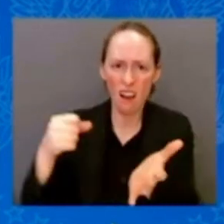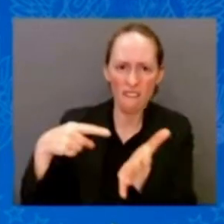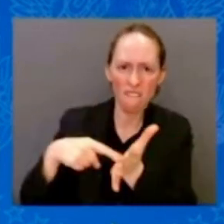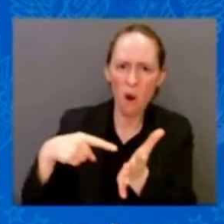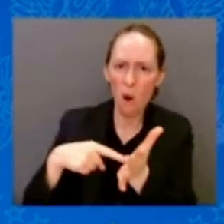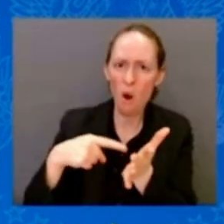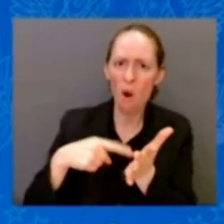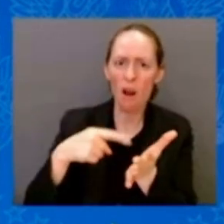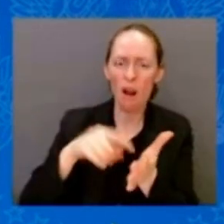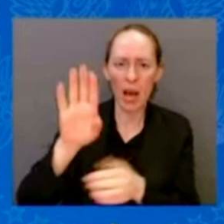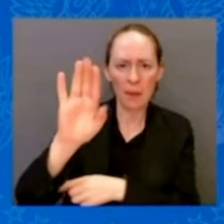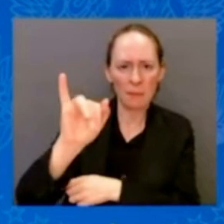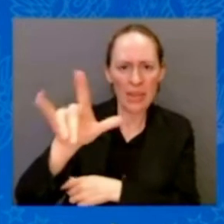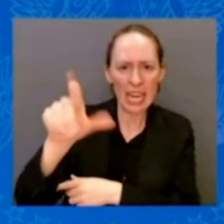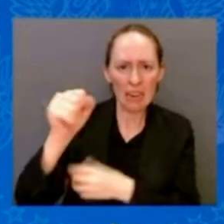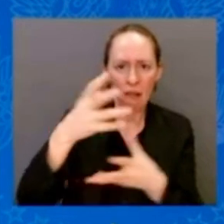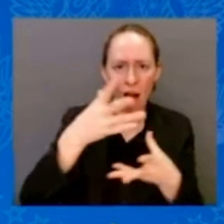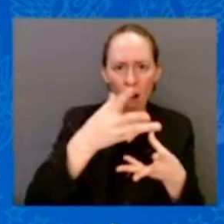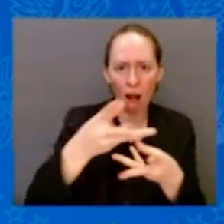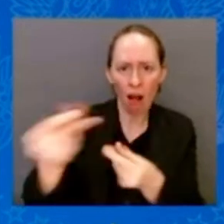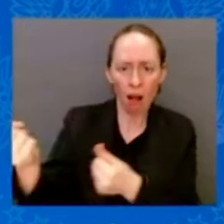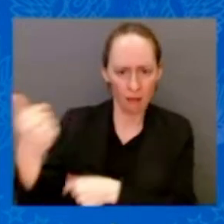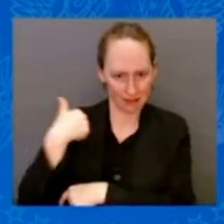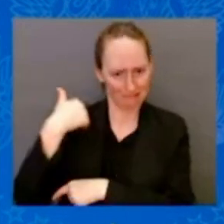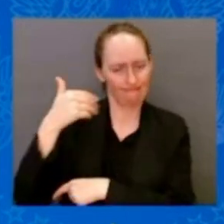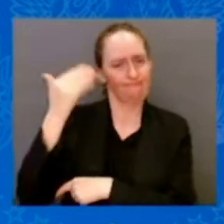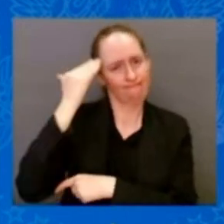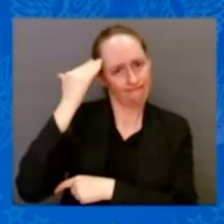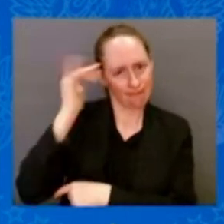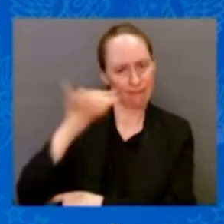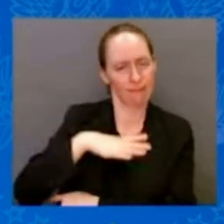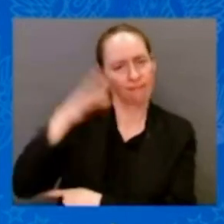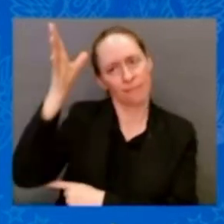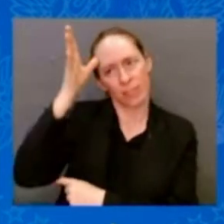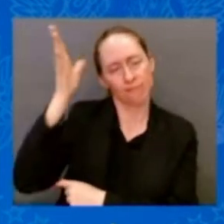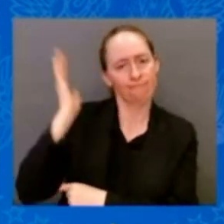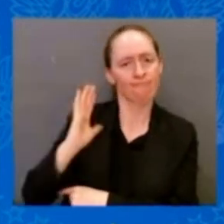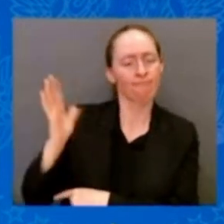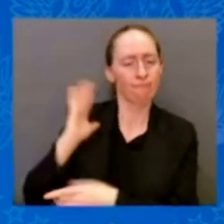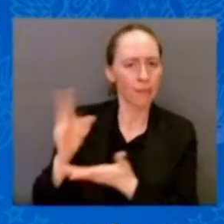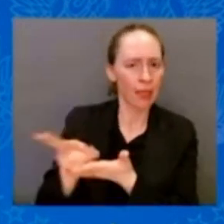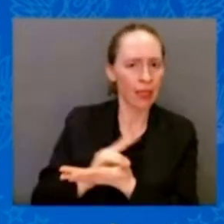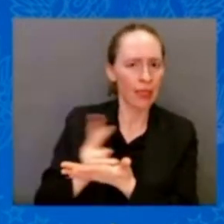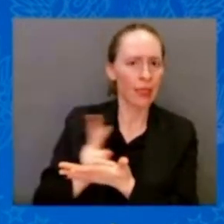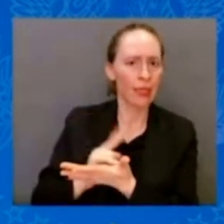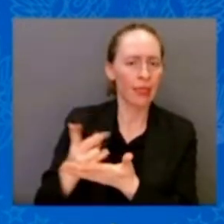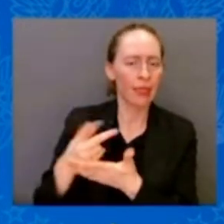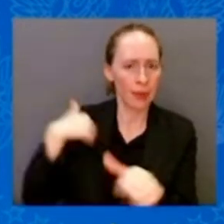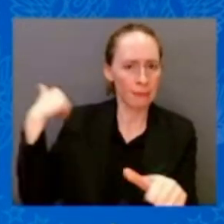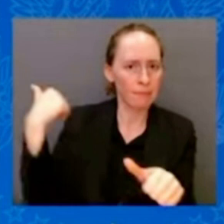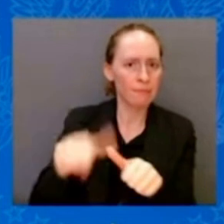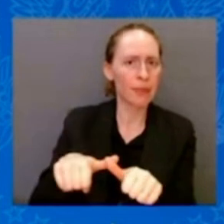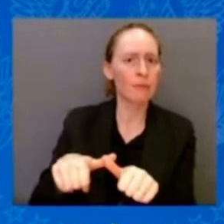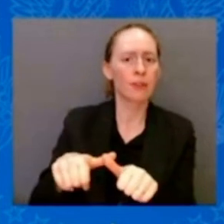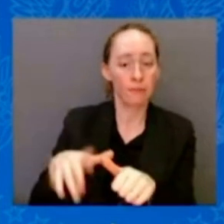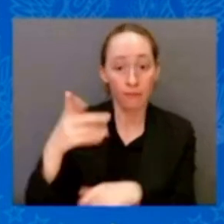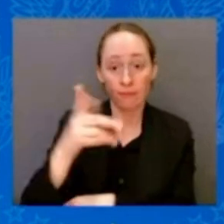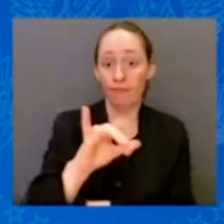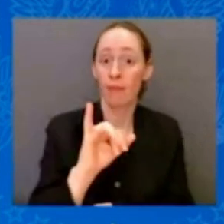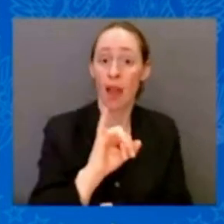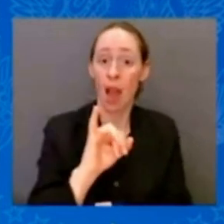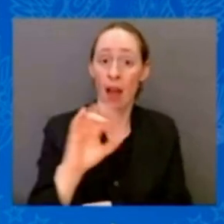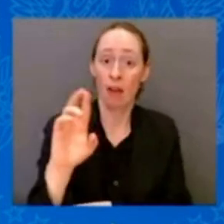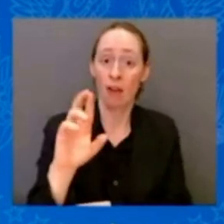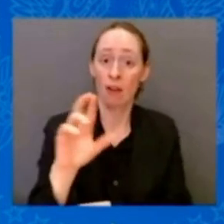Look, I get it. I signed the Inflation Reduction Act and took on the most powerful interest we've been fighting for years